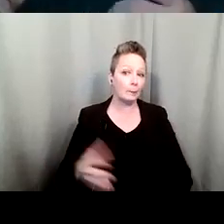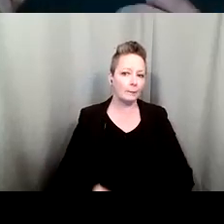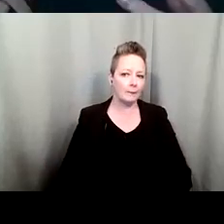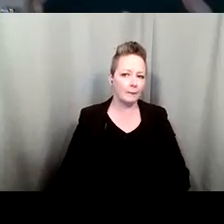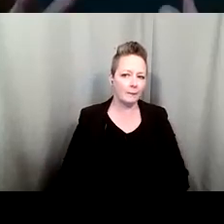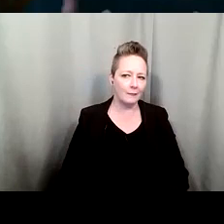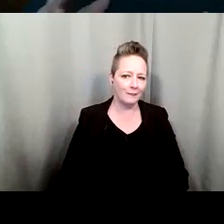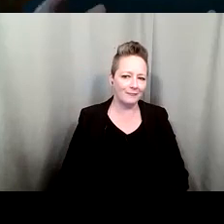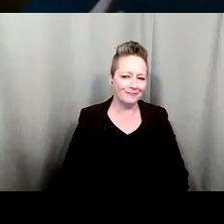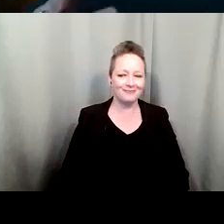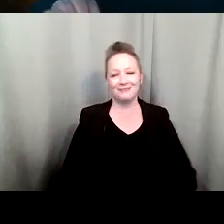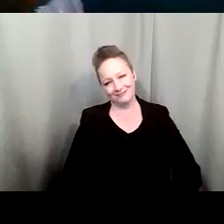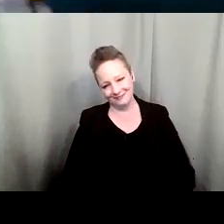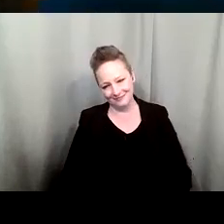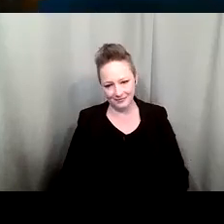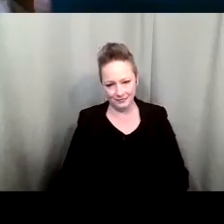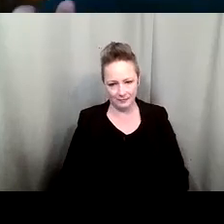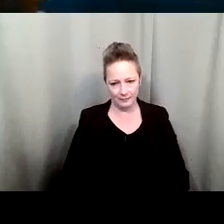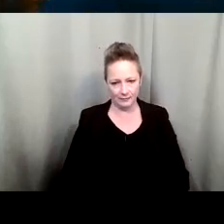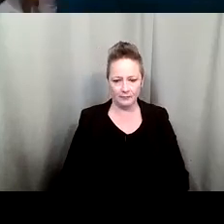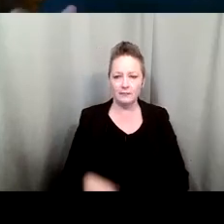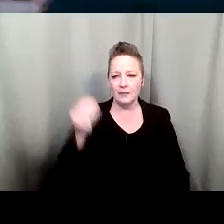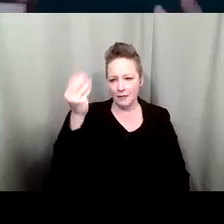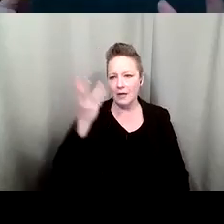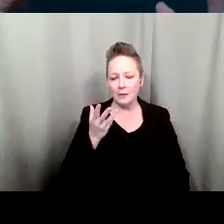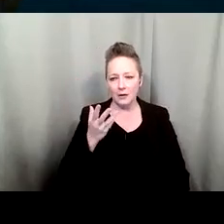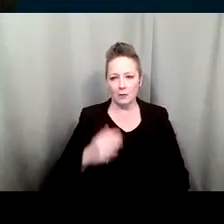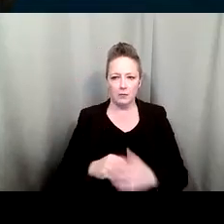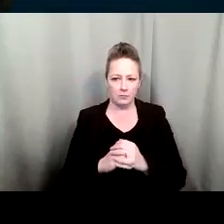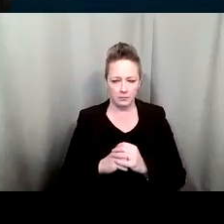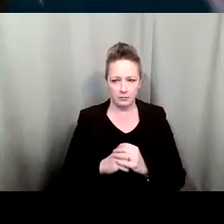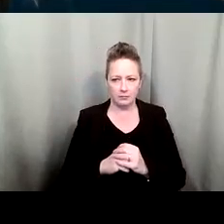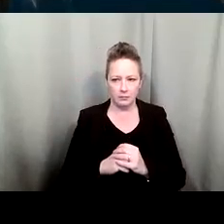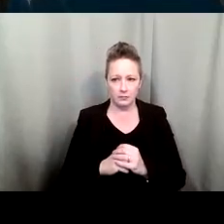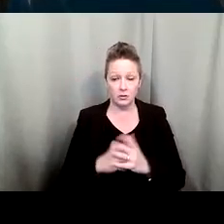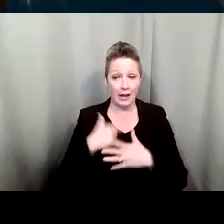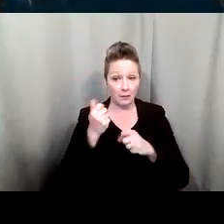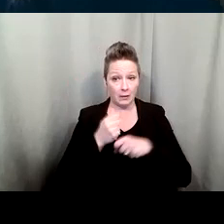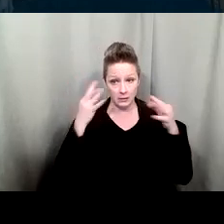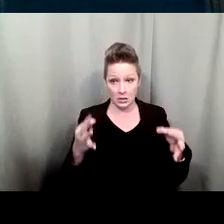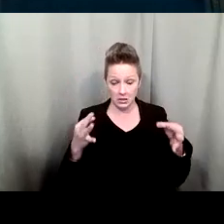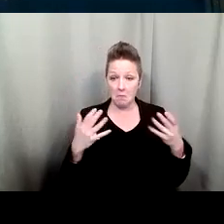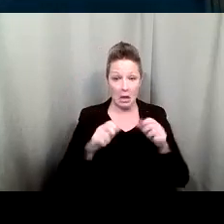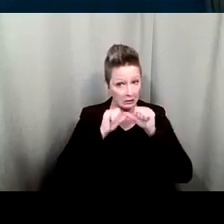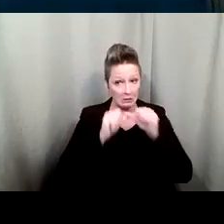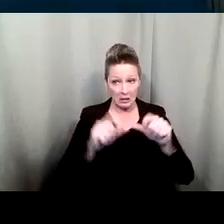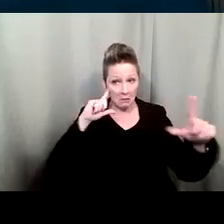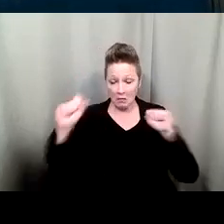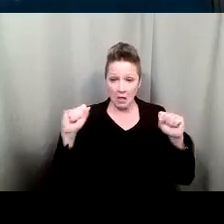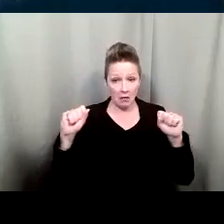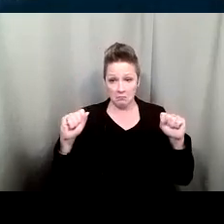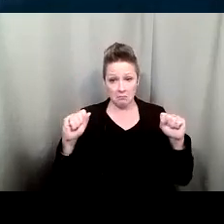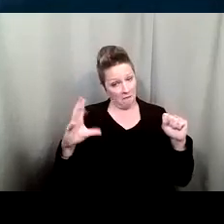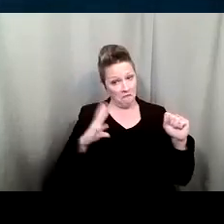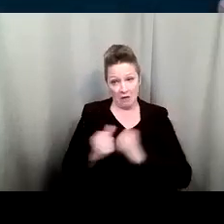they're letting me know why they're i want the environment so i can make decisions or i keep being loud if i do it's fine with